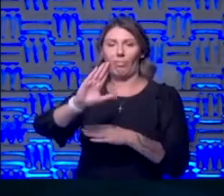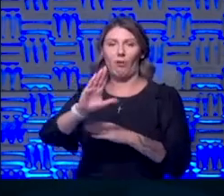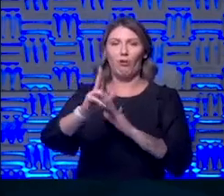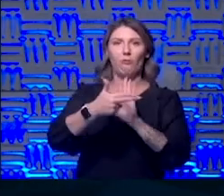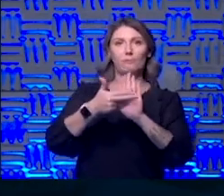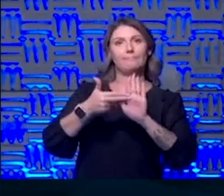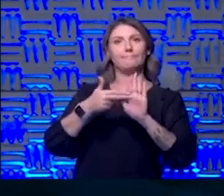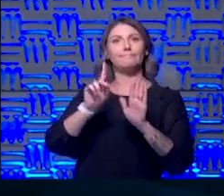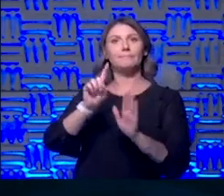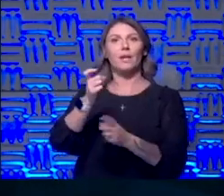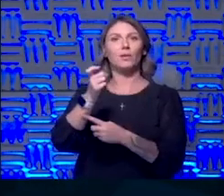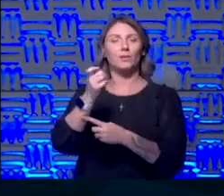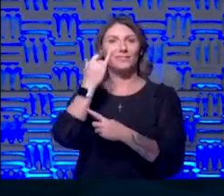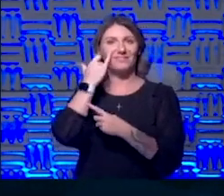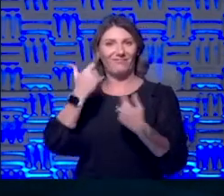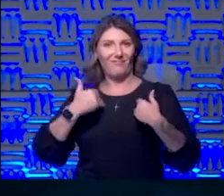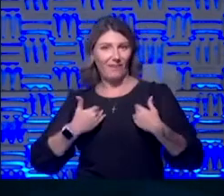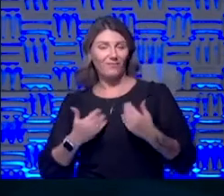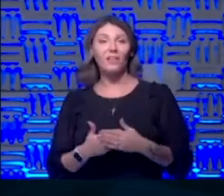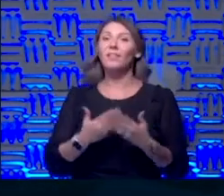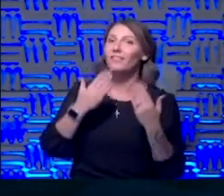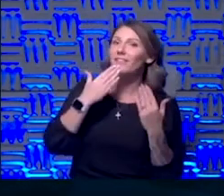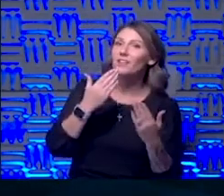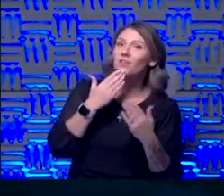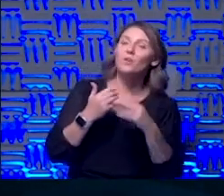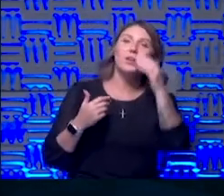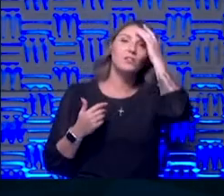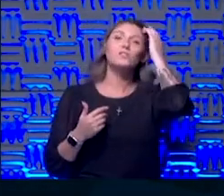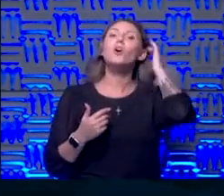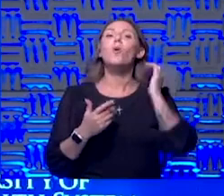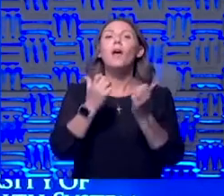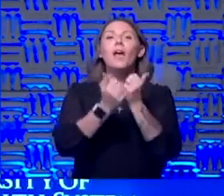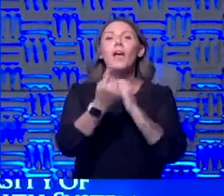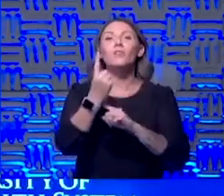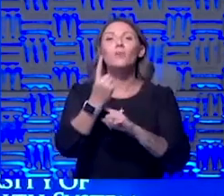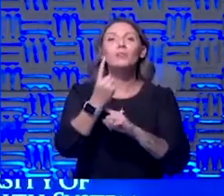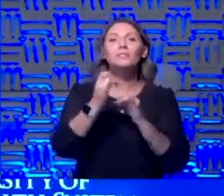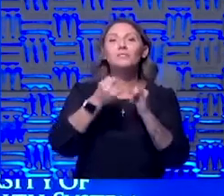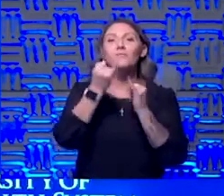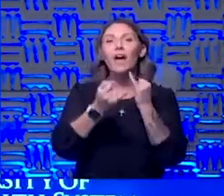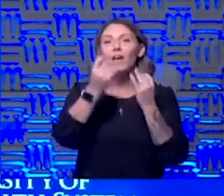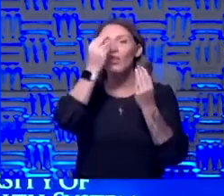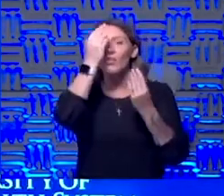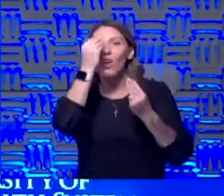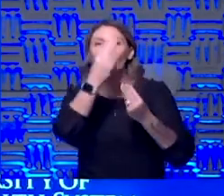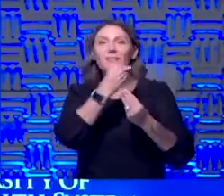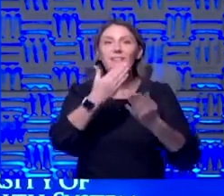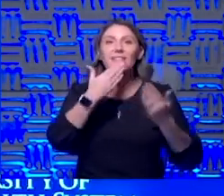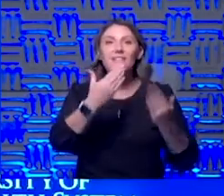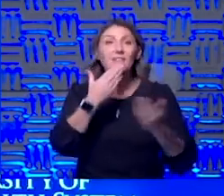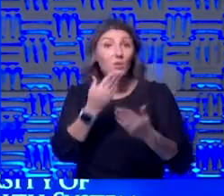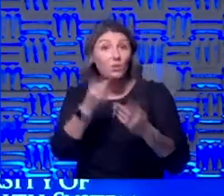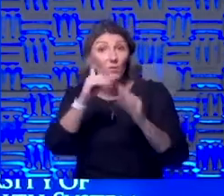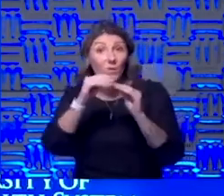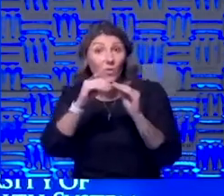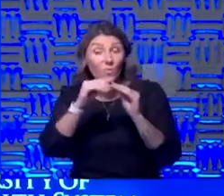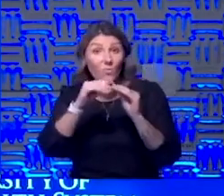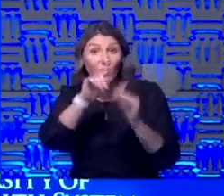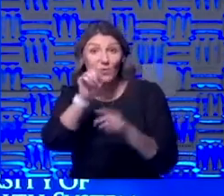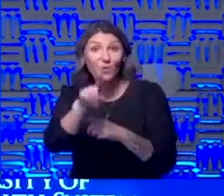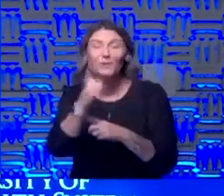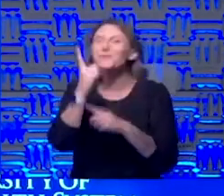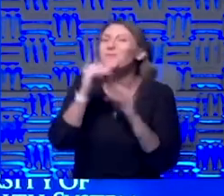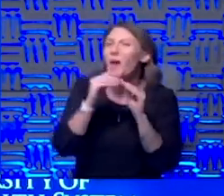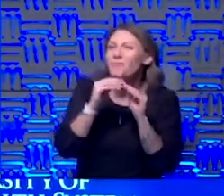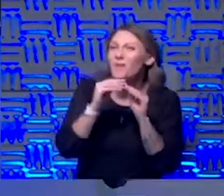all right thank you for that okay so we want to get everyone's final thoughts and we really thank our panel for being on today jill did you have one more question though yeah